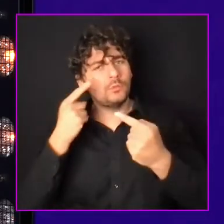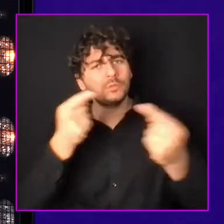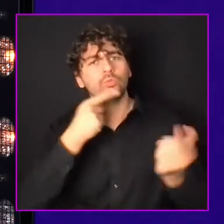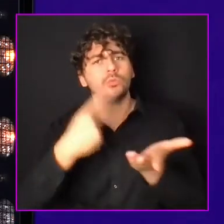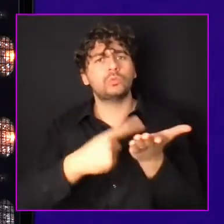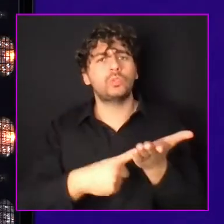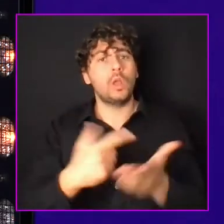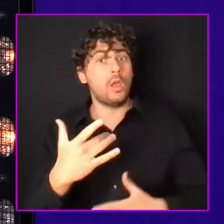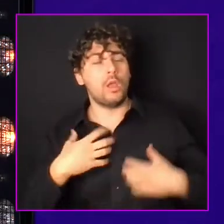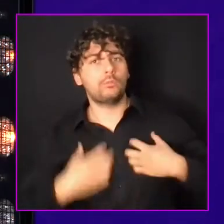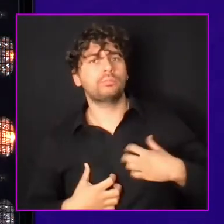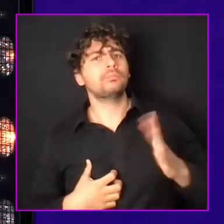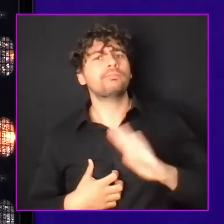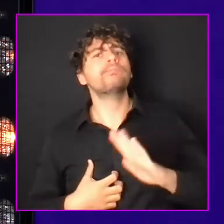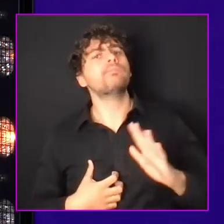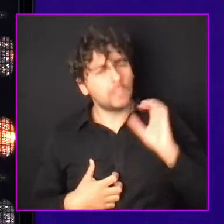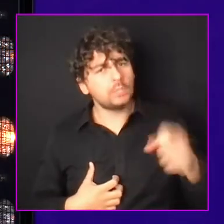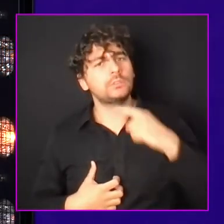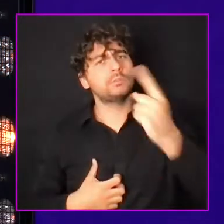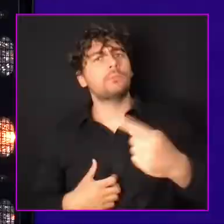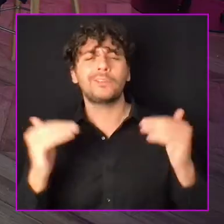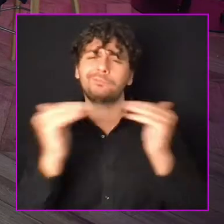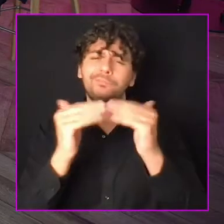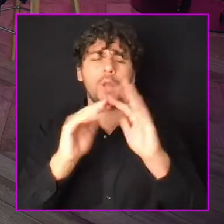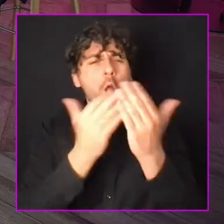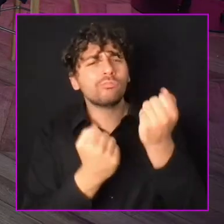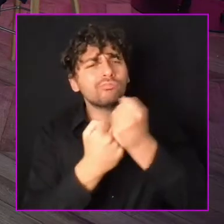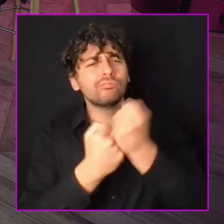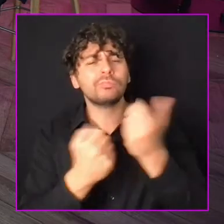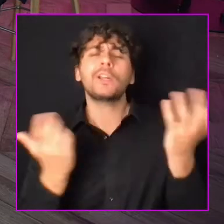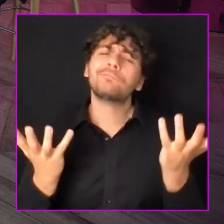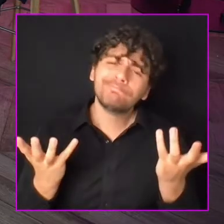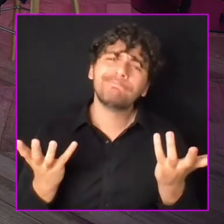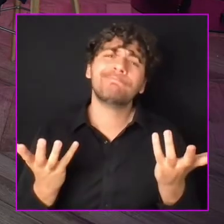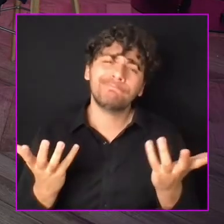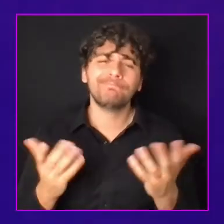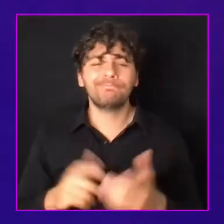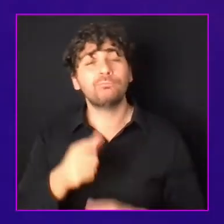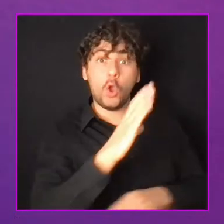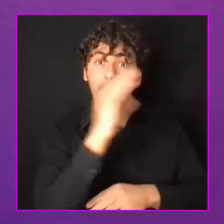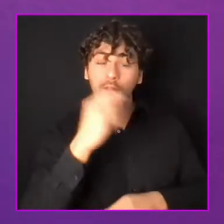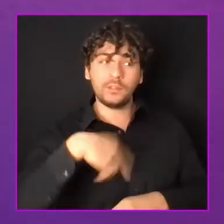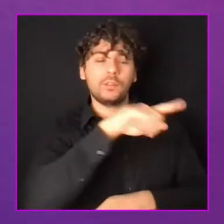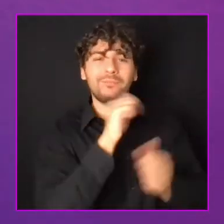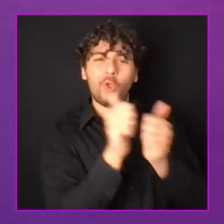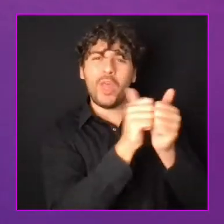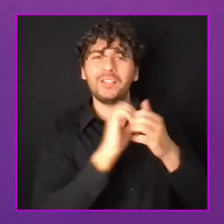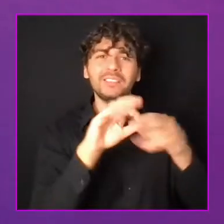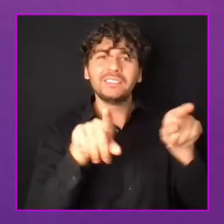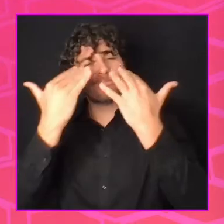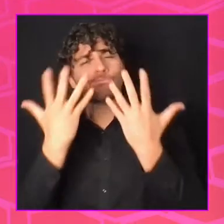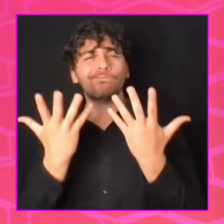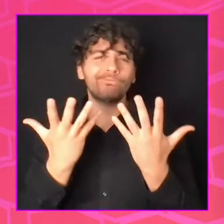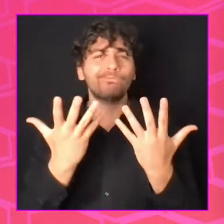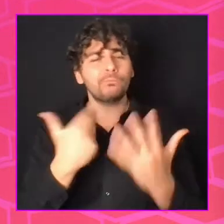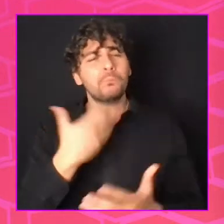build an environment where everybody feels at home and respected. Gender equality is a topic of all of us. There needs to be change in